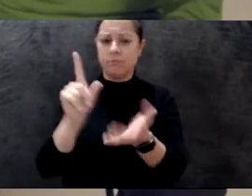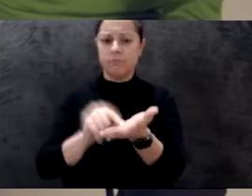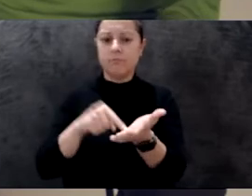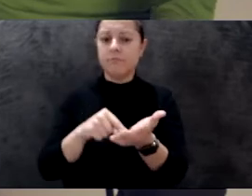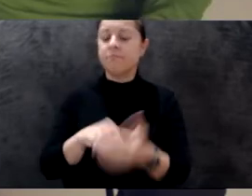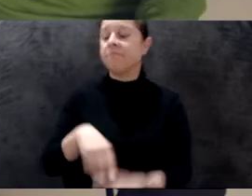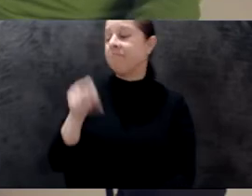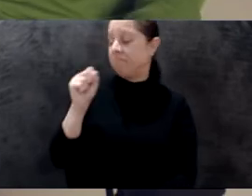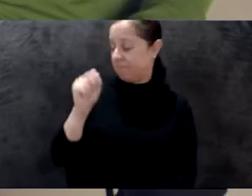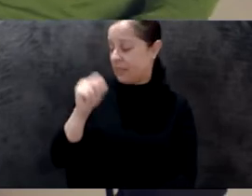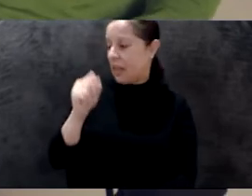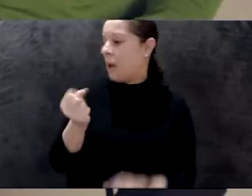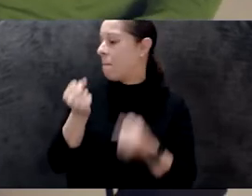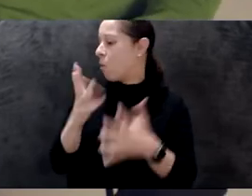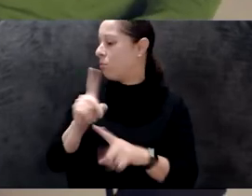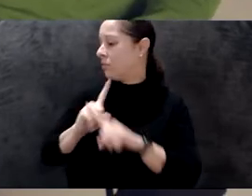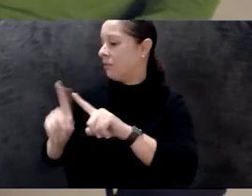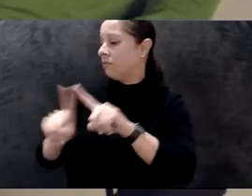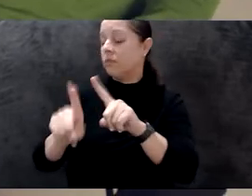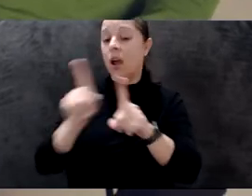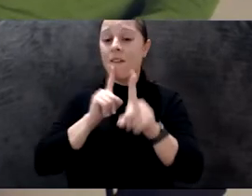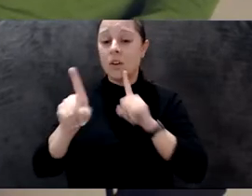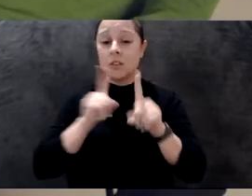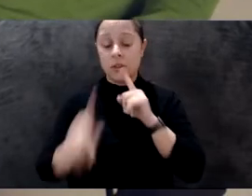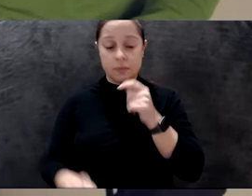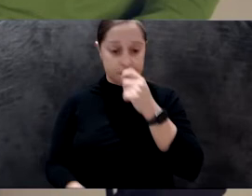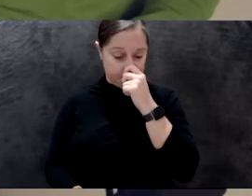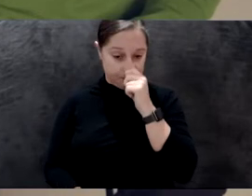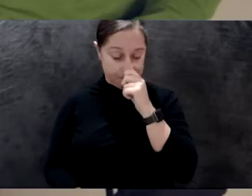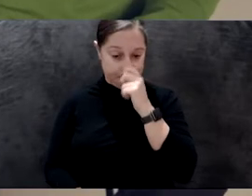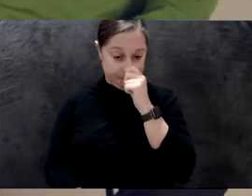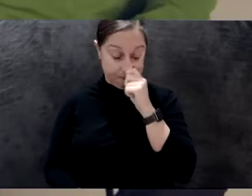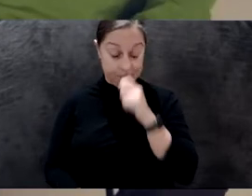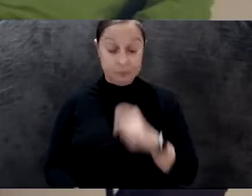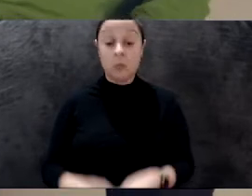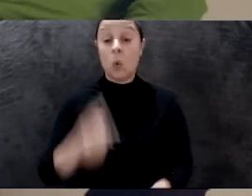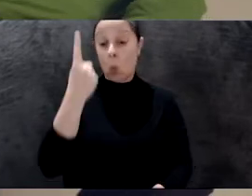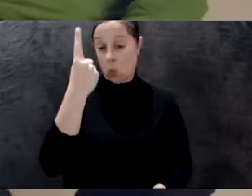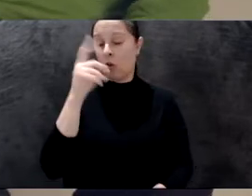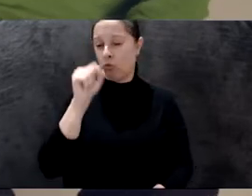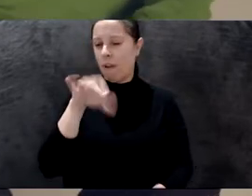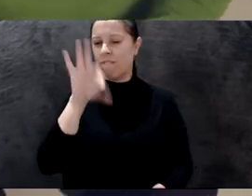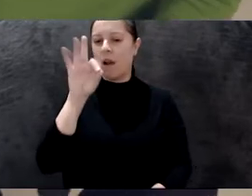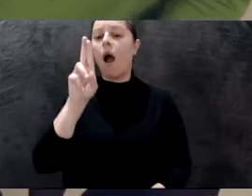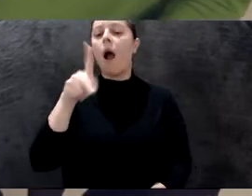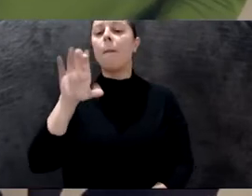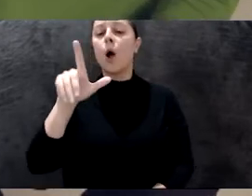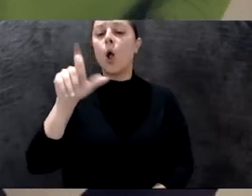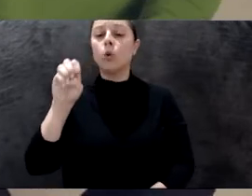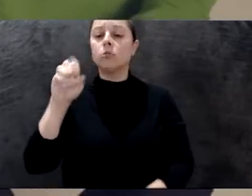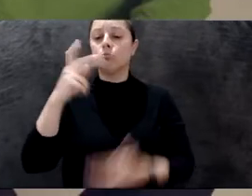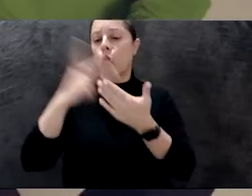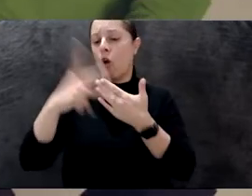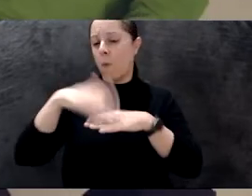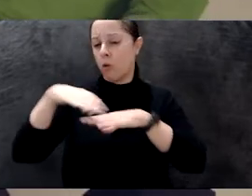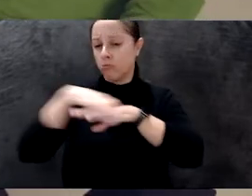One that actually is, is you can find through our Up Close program on the Shed's website, but it also, she contributed to the, to the catalog